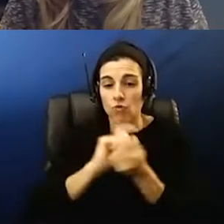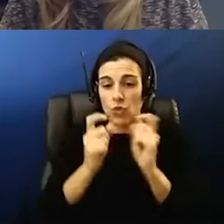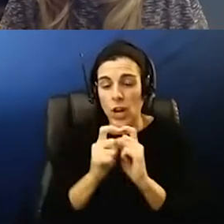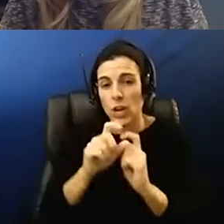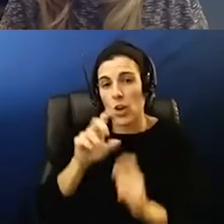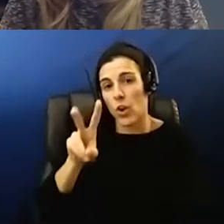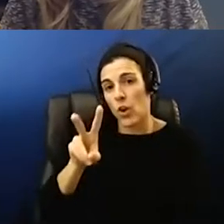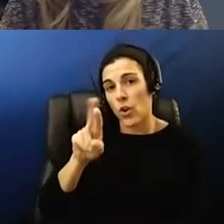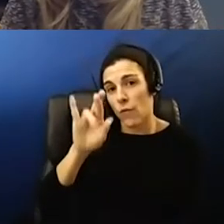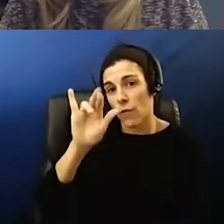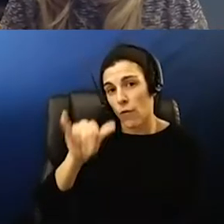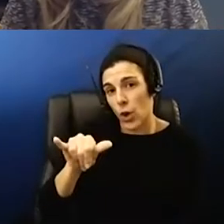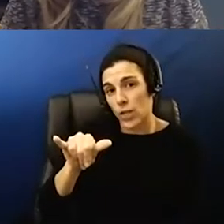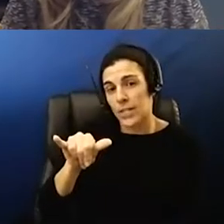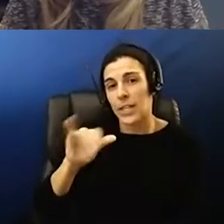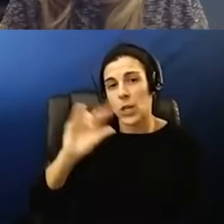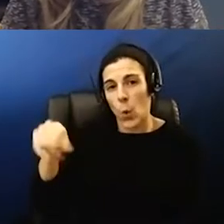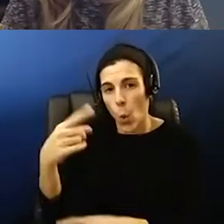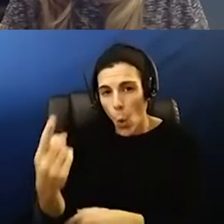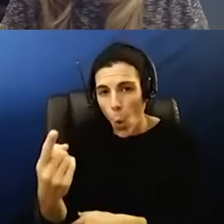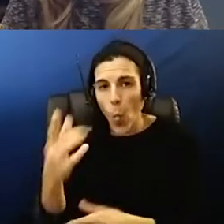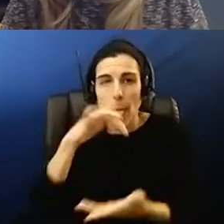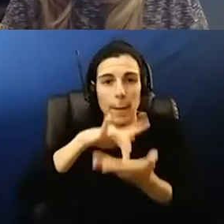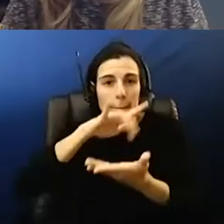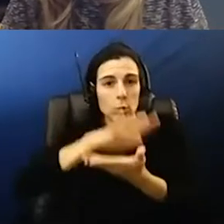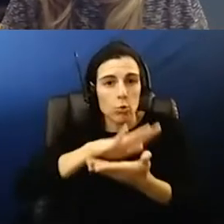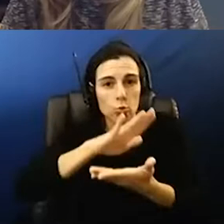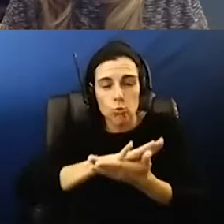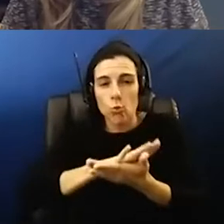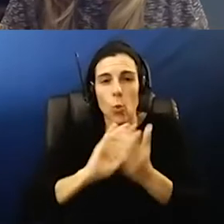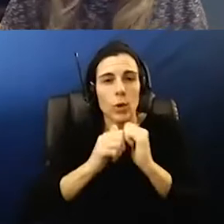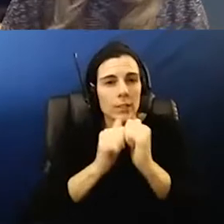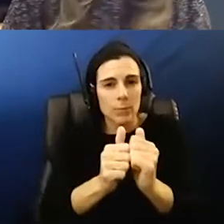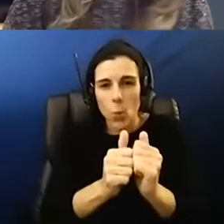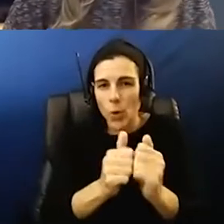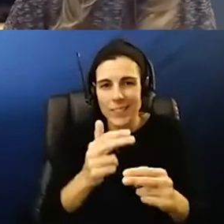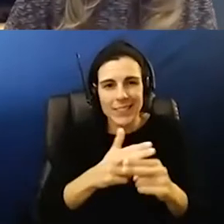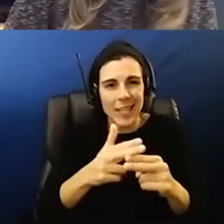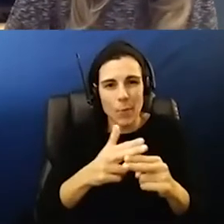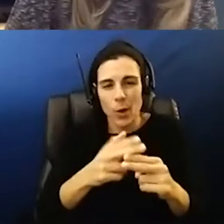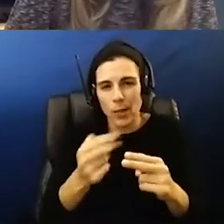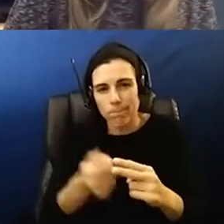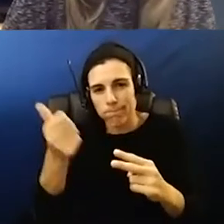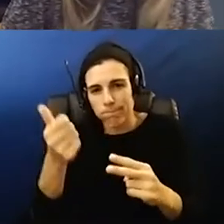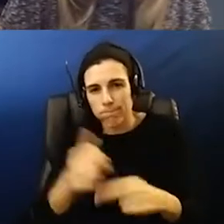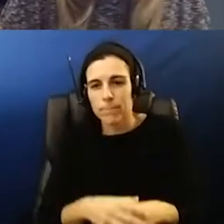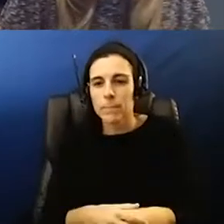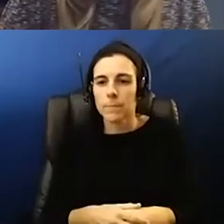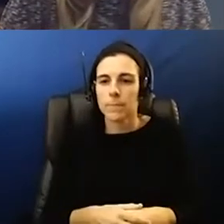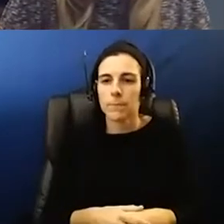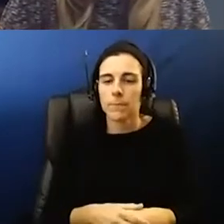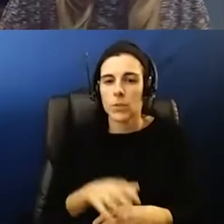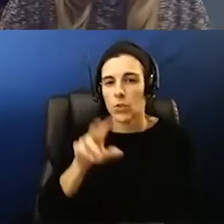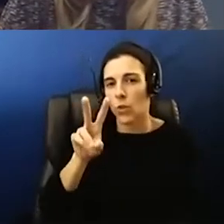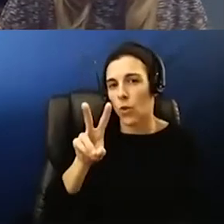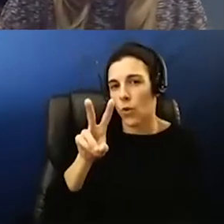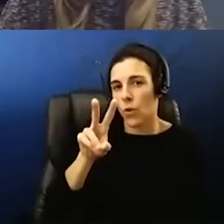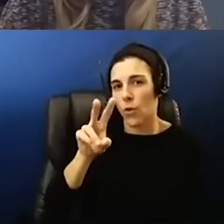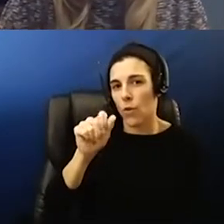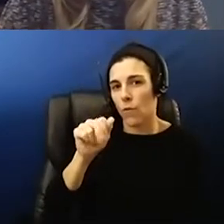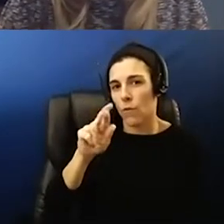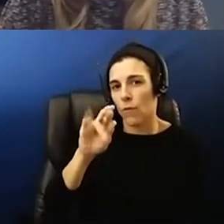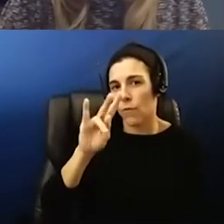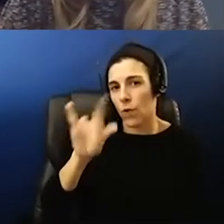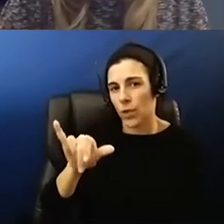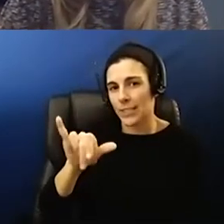only competing at varsity we're doing away with middle school sports temporarily or some varsity sports jb in ninth grade